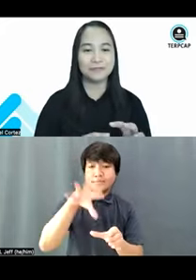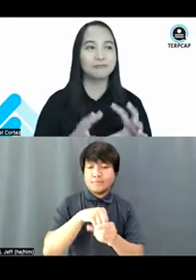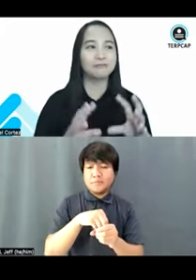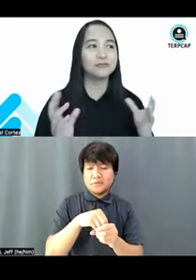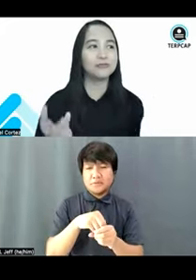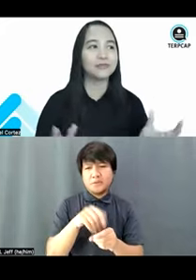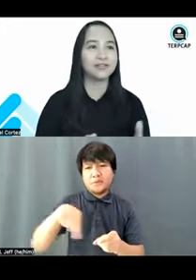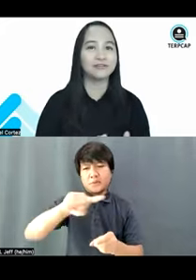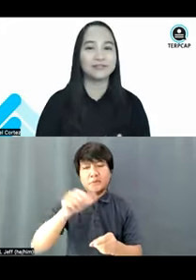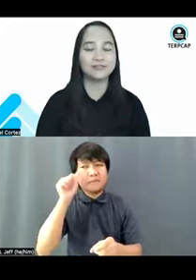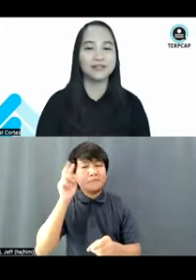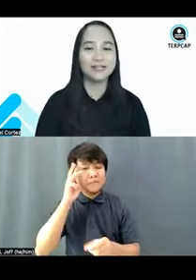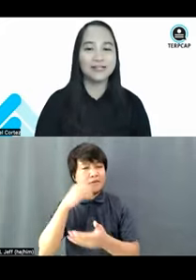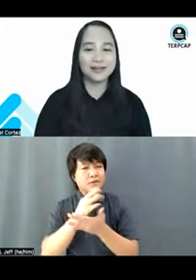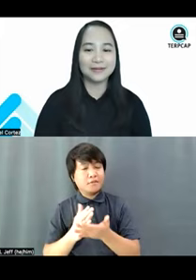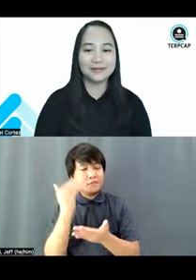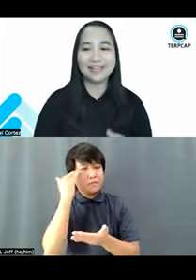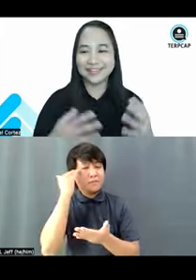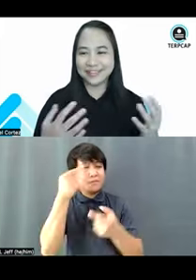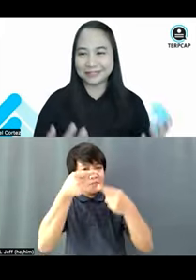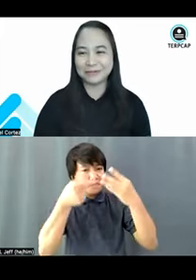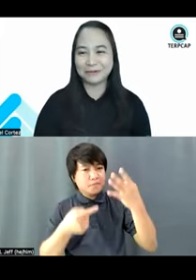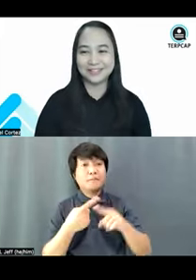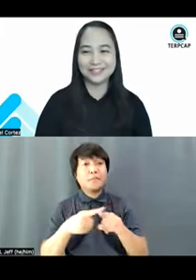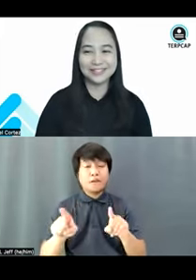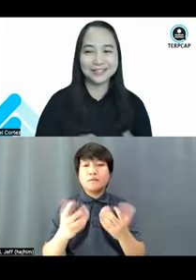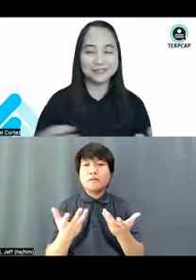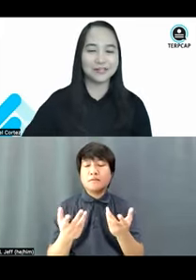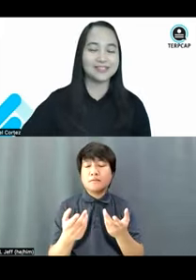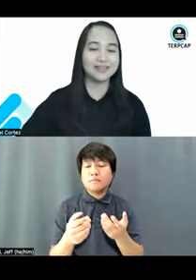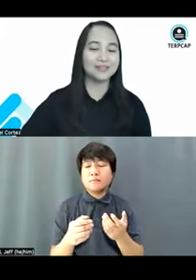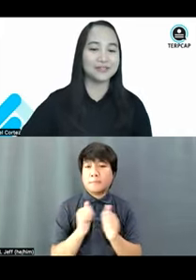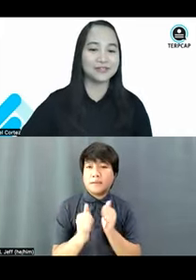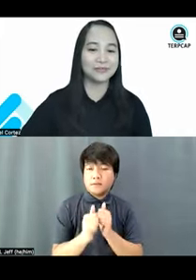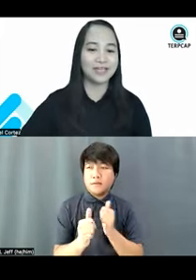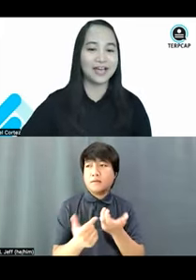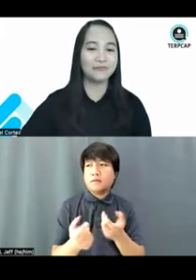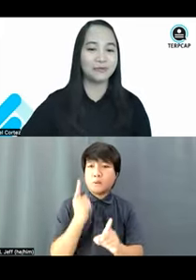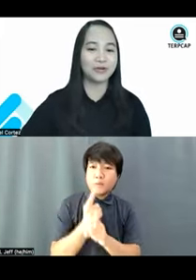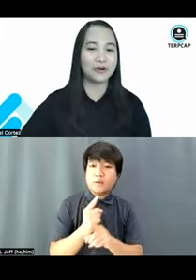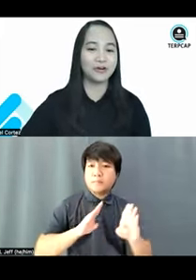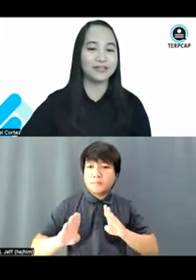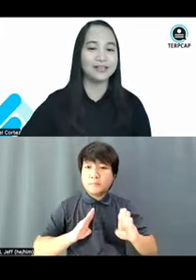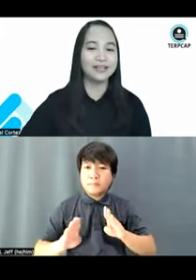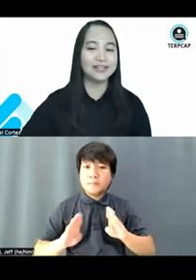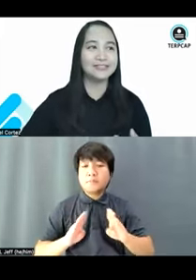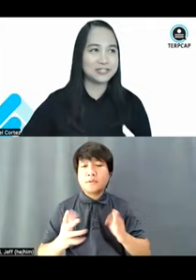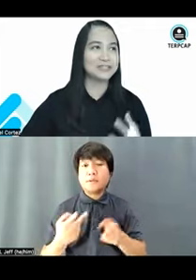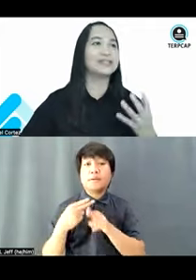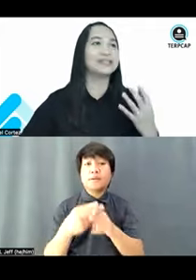general rules when it comes to etiquette or dealing towards others, we have what we call